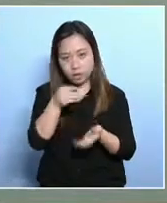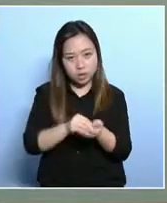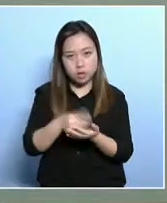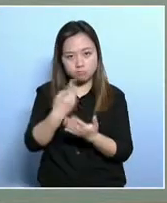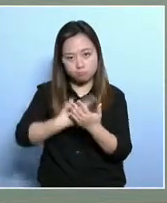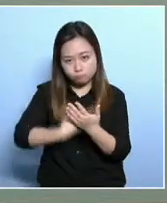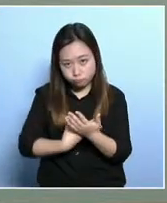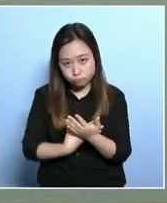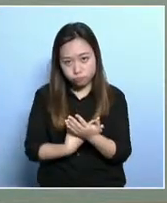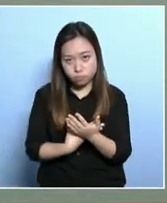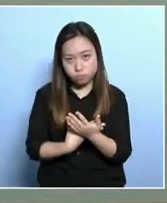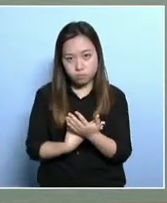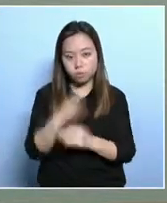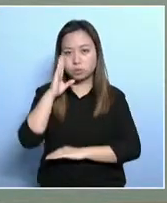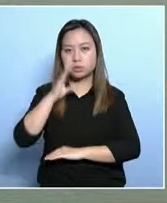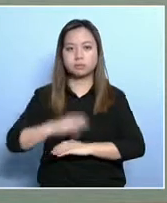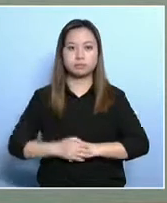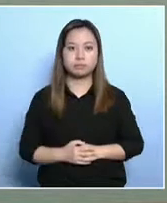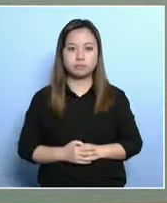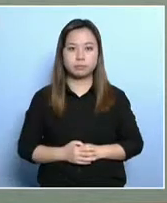the needs or the problems.